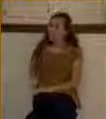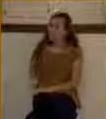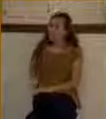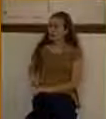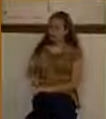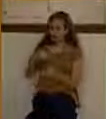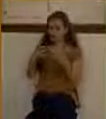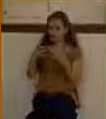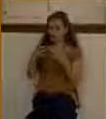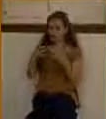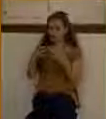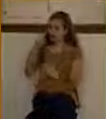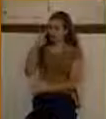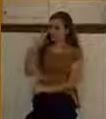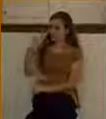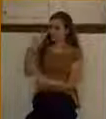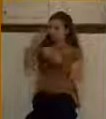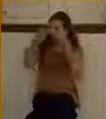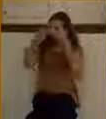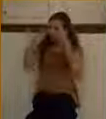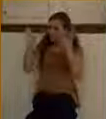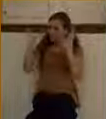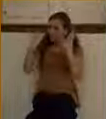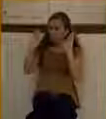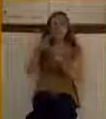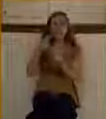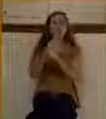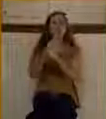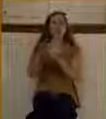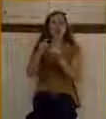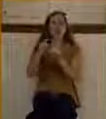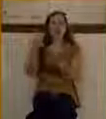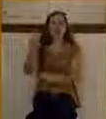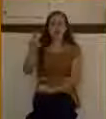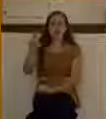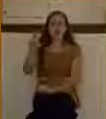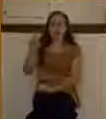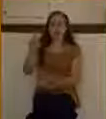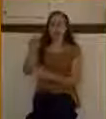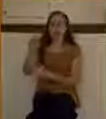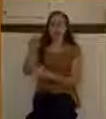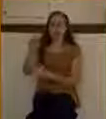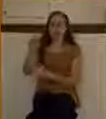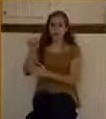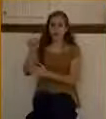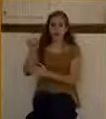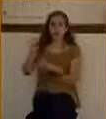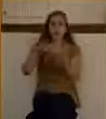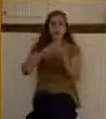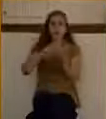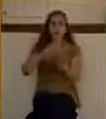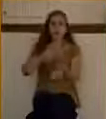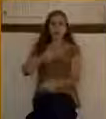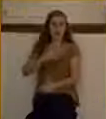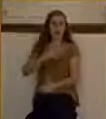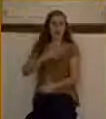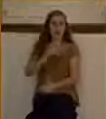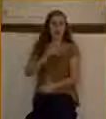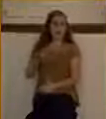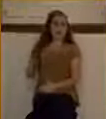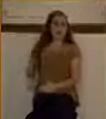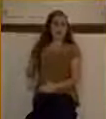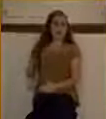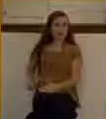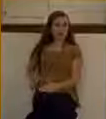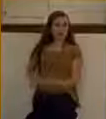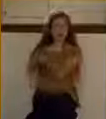my sight? When he uses the word Lord, it's rabboni in the Greek. My Lord, that's very intimate. And really, it's a confession